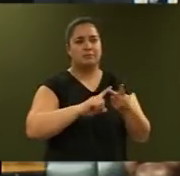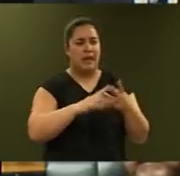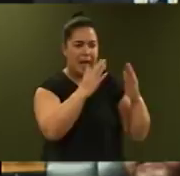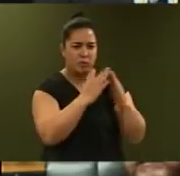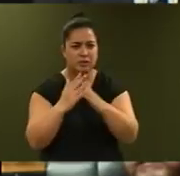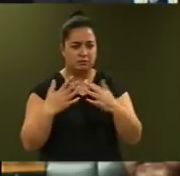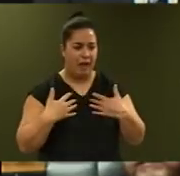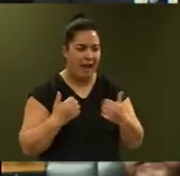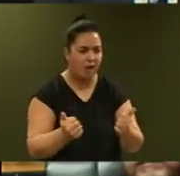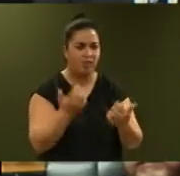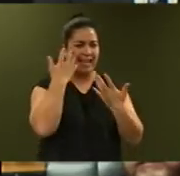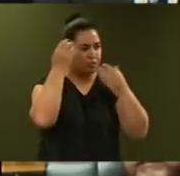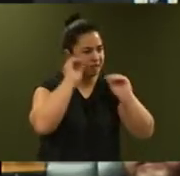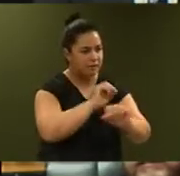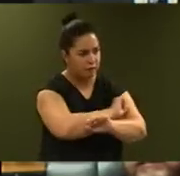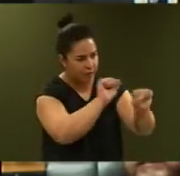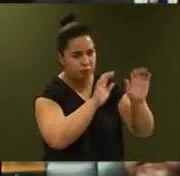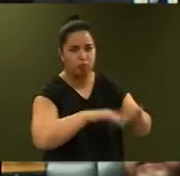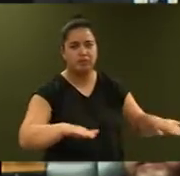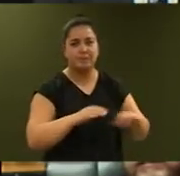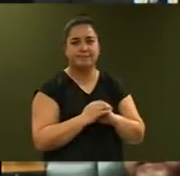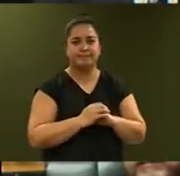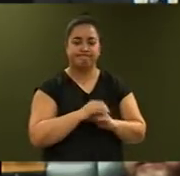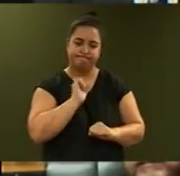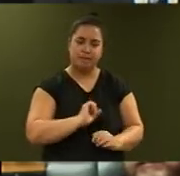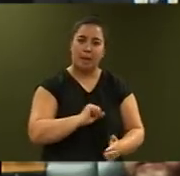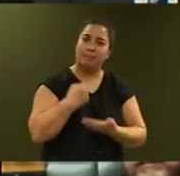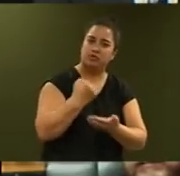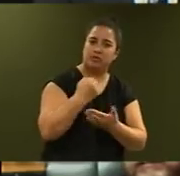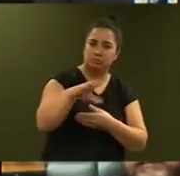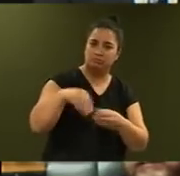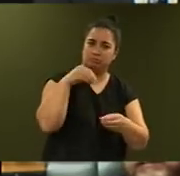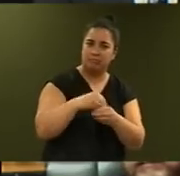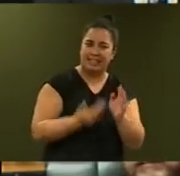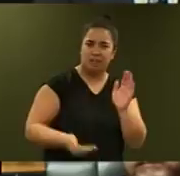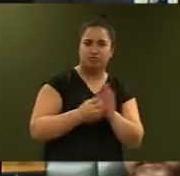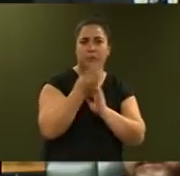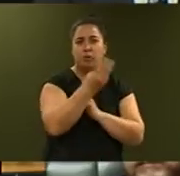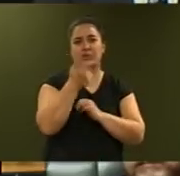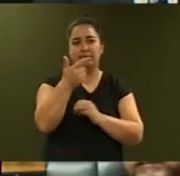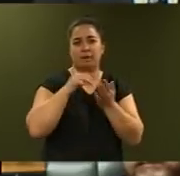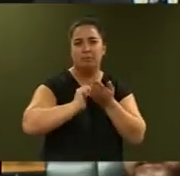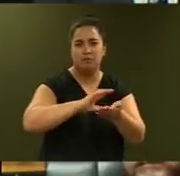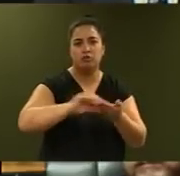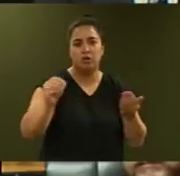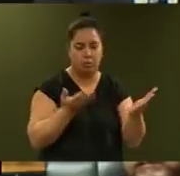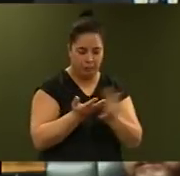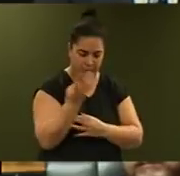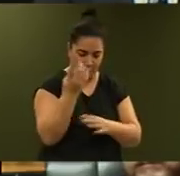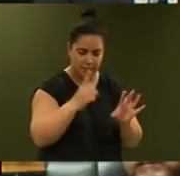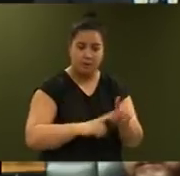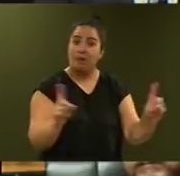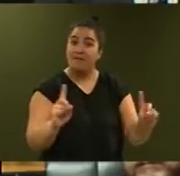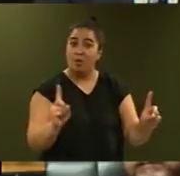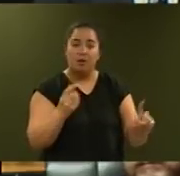better education for their rangatahi. Budget 2018 includes an additional $37 million over four years for Māori development,